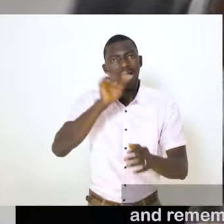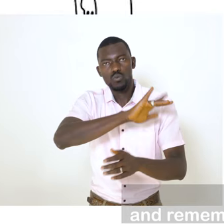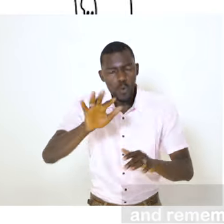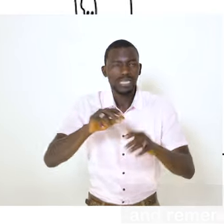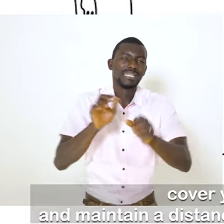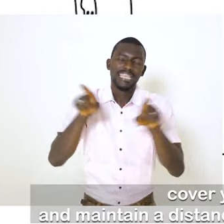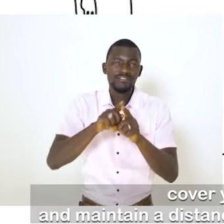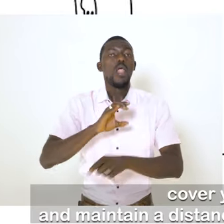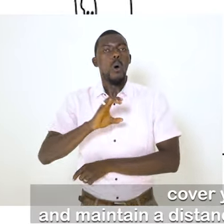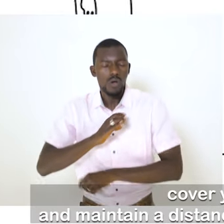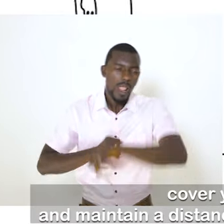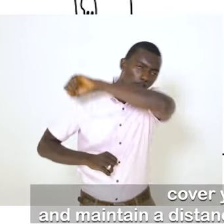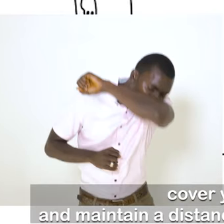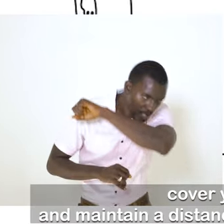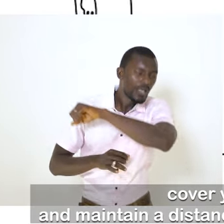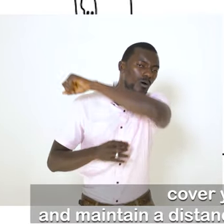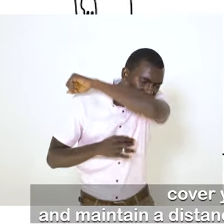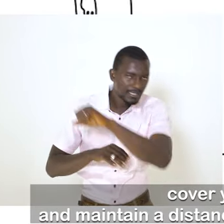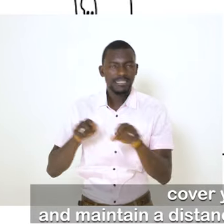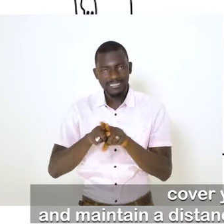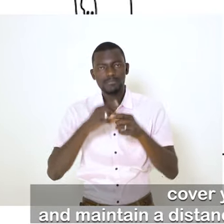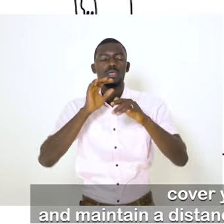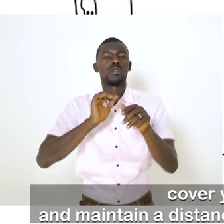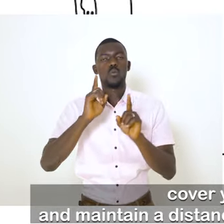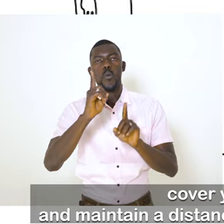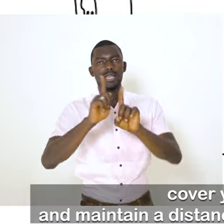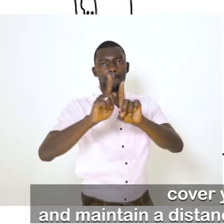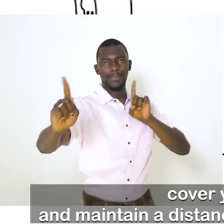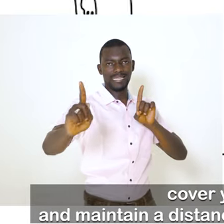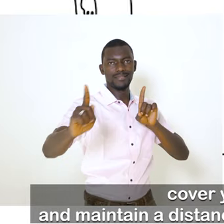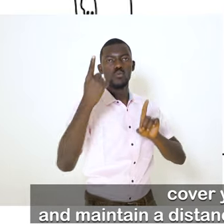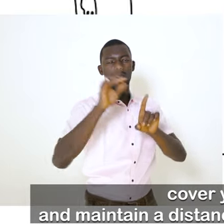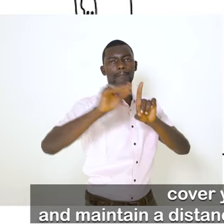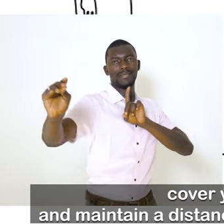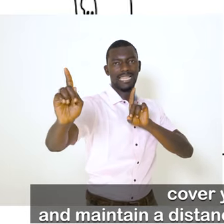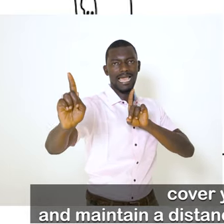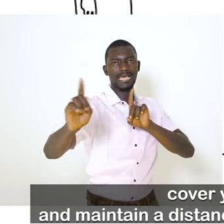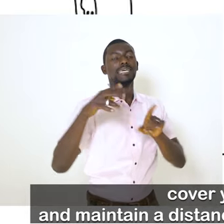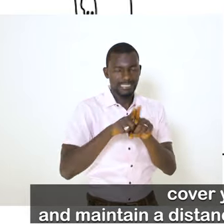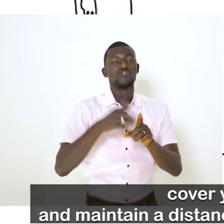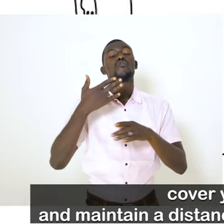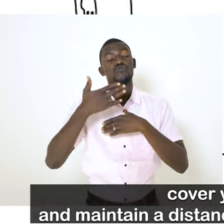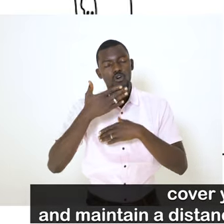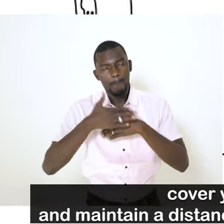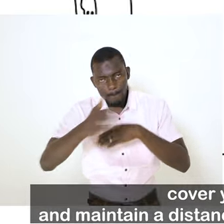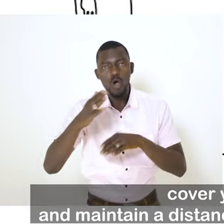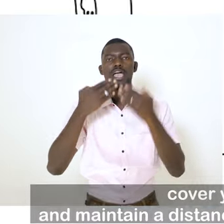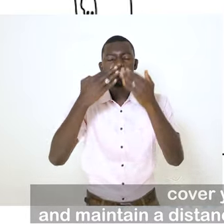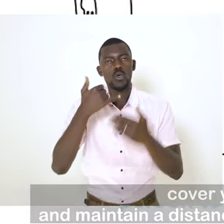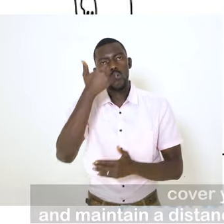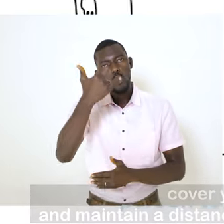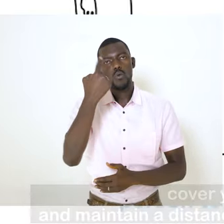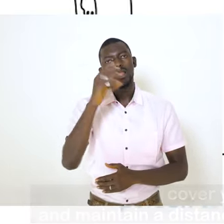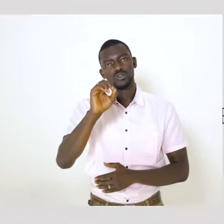with soap and water, cover your cough or sneeze with the bend of an elbow or tissue and maintain a distance of at least 2 meters from people who